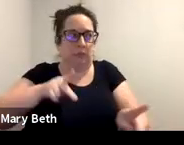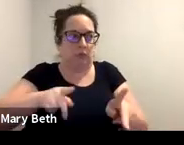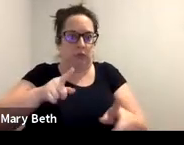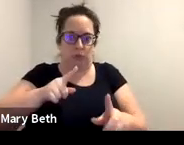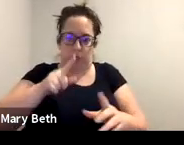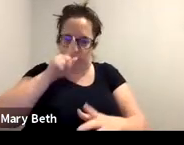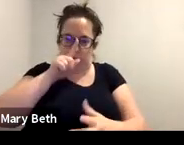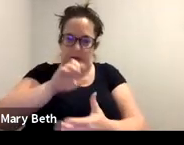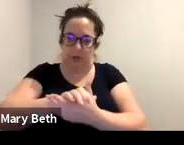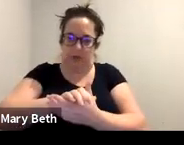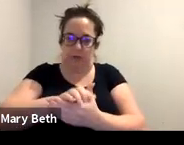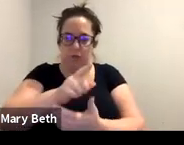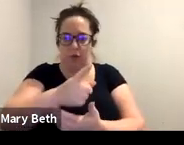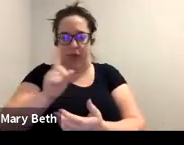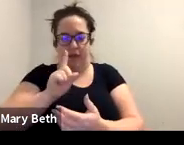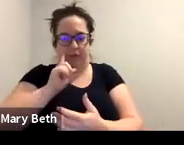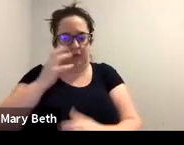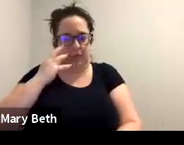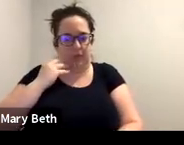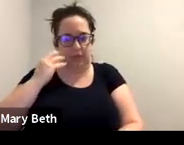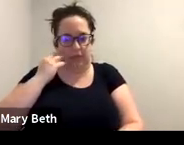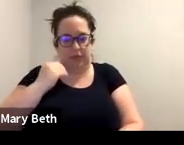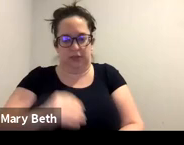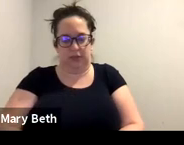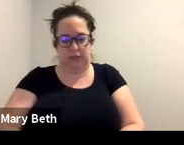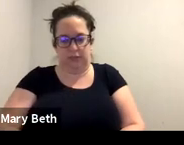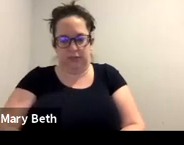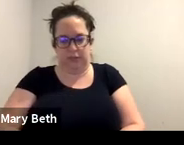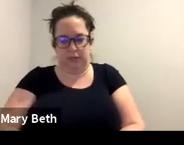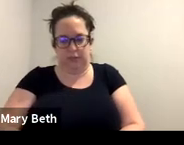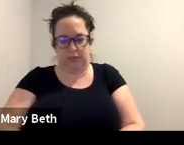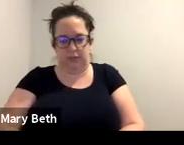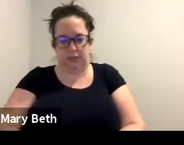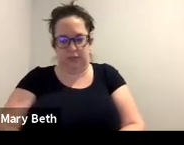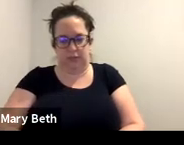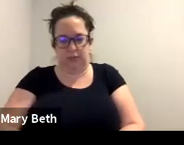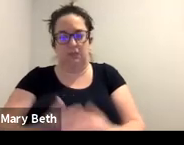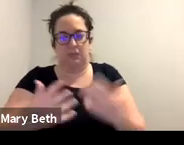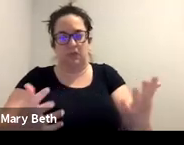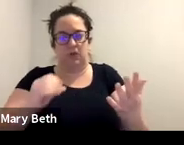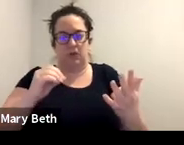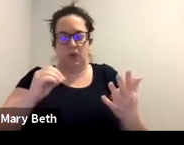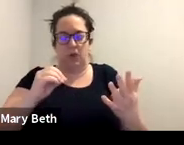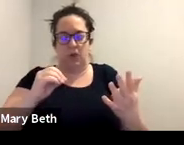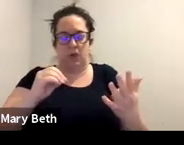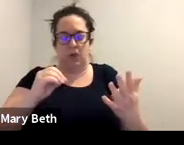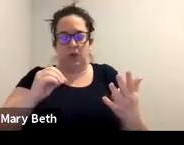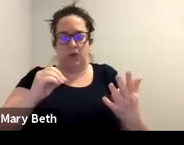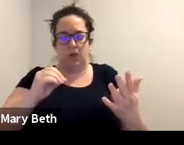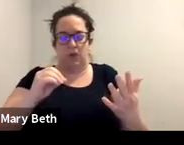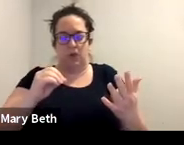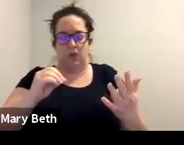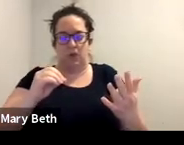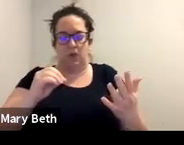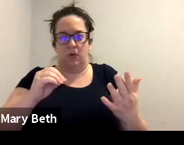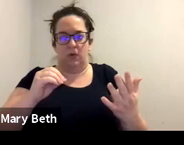you know, what they've experienced. And so, you know, unfortunately we can be that we're really needed, uh, for